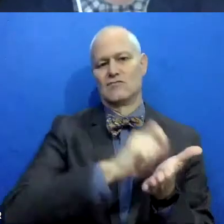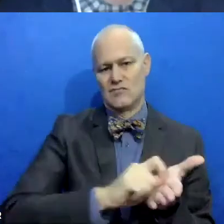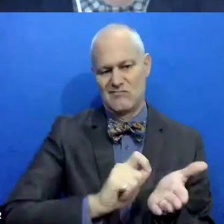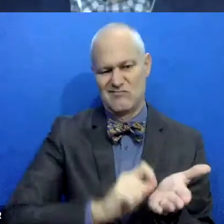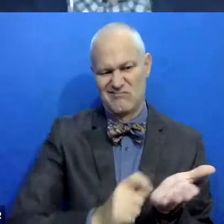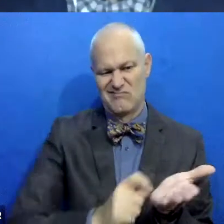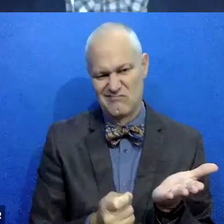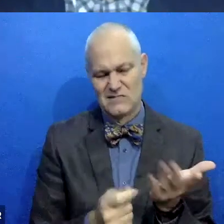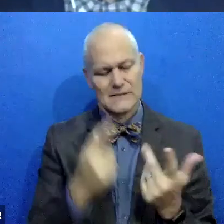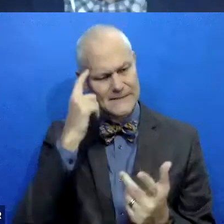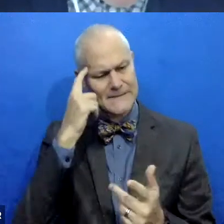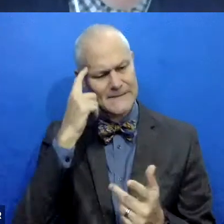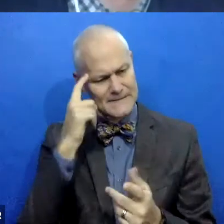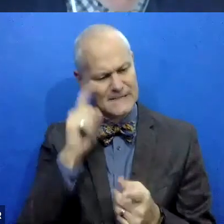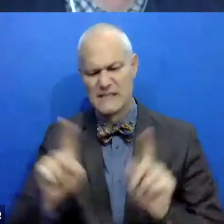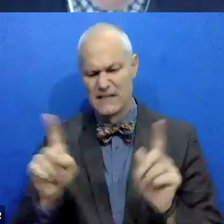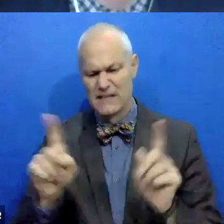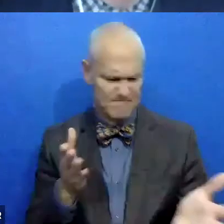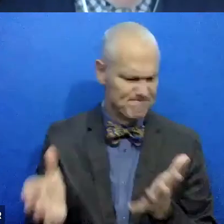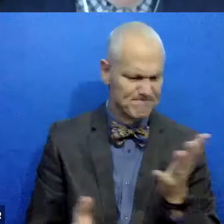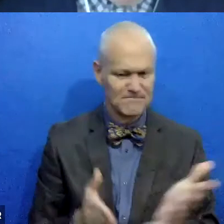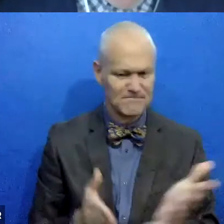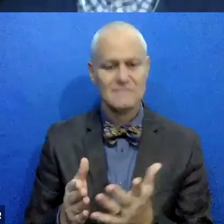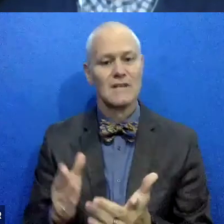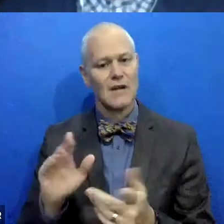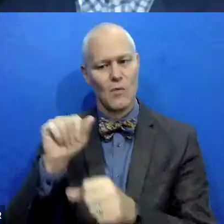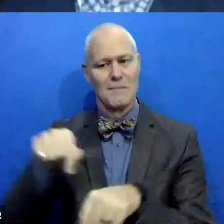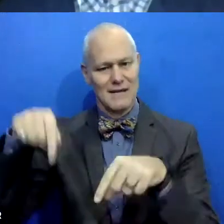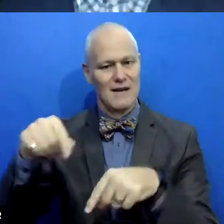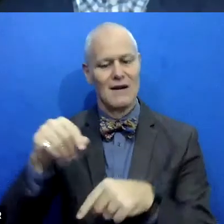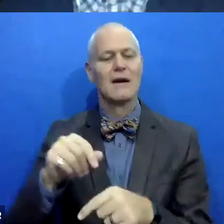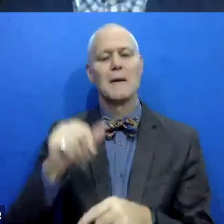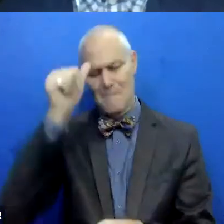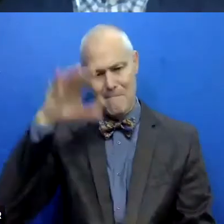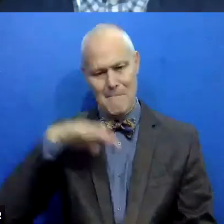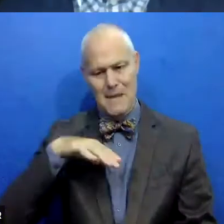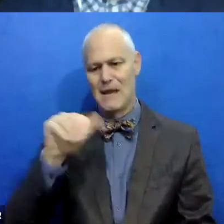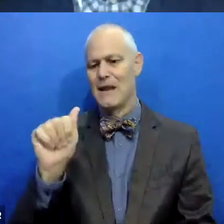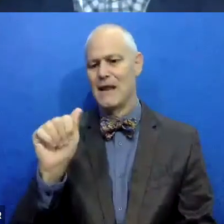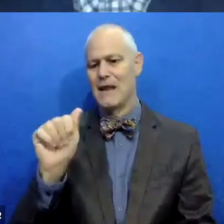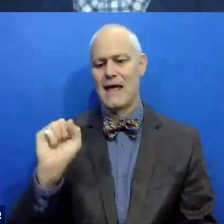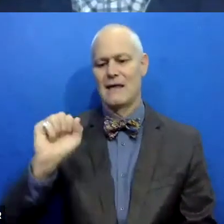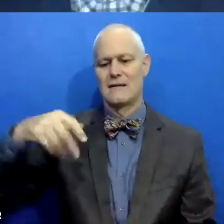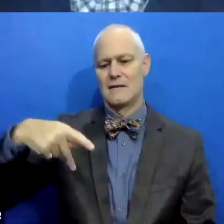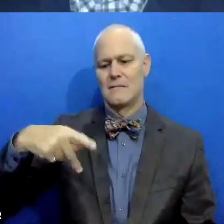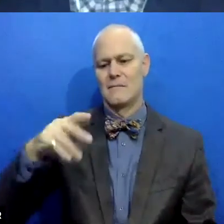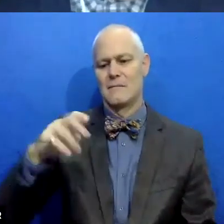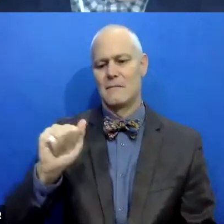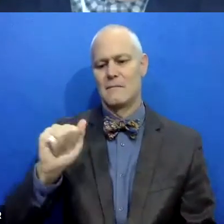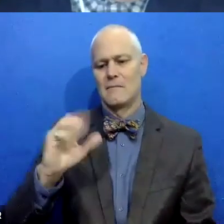something else to do and I wound up at Menace Peacemakers. I had never done restorative justice work before.